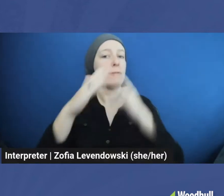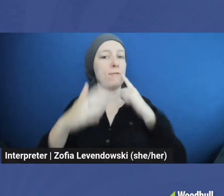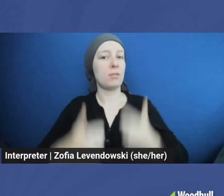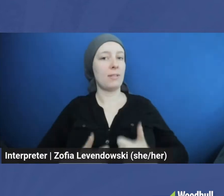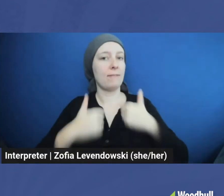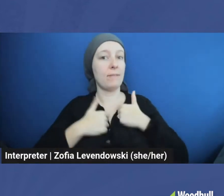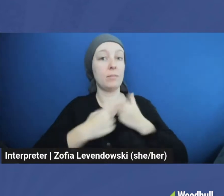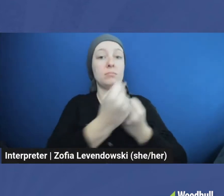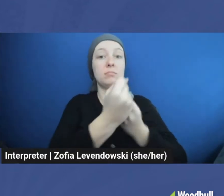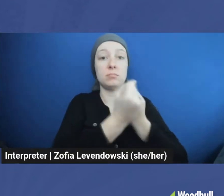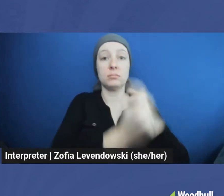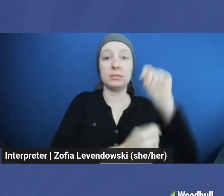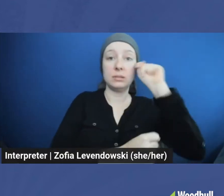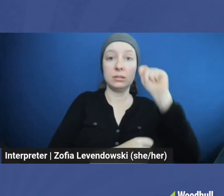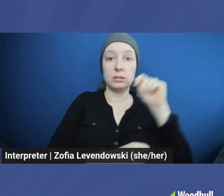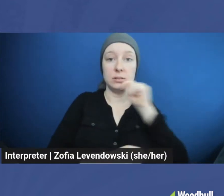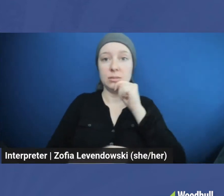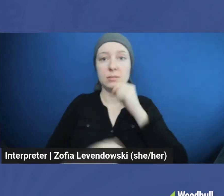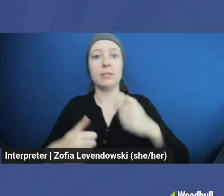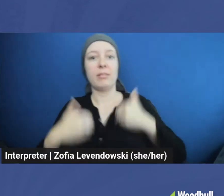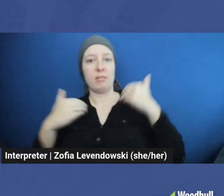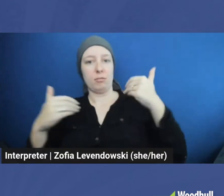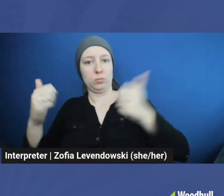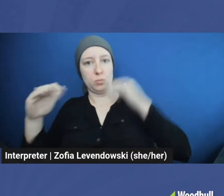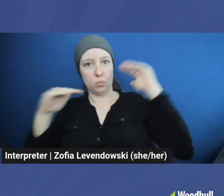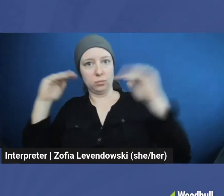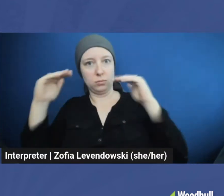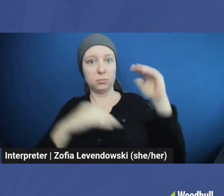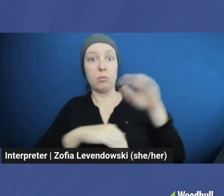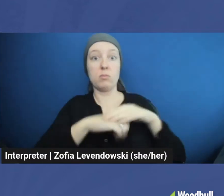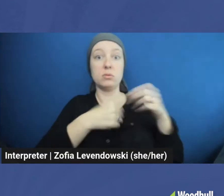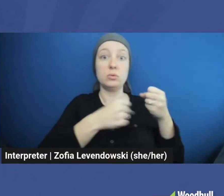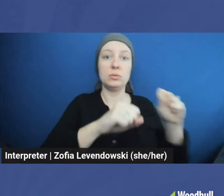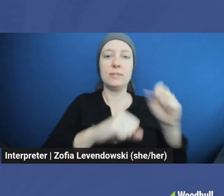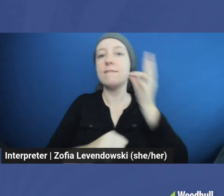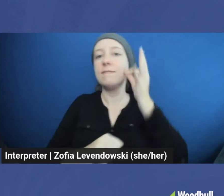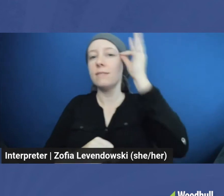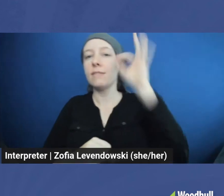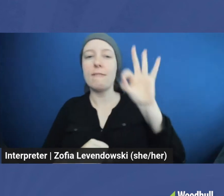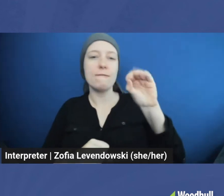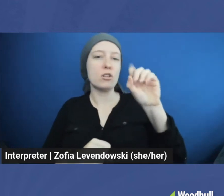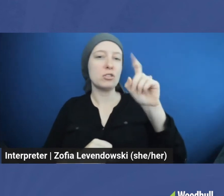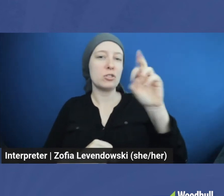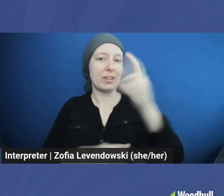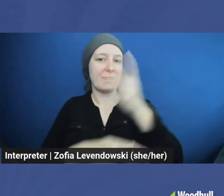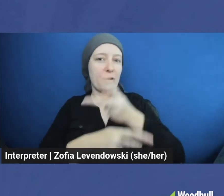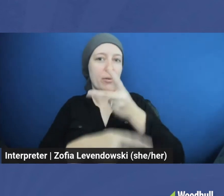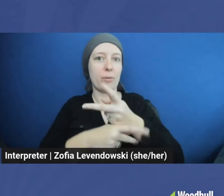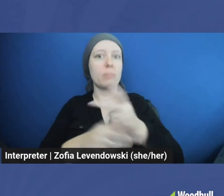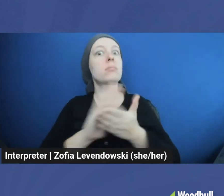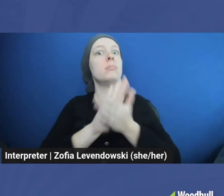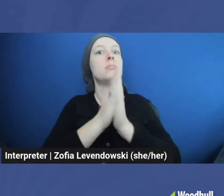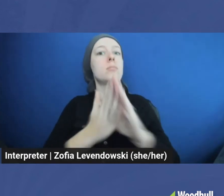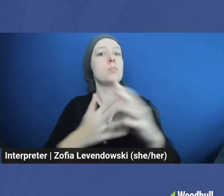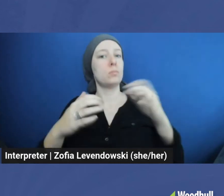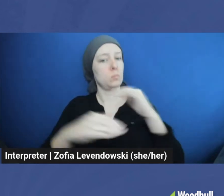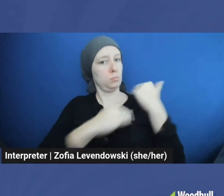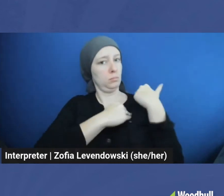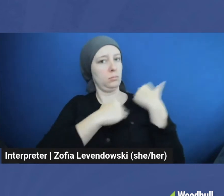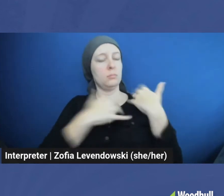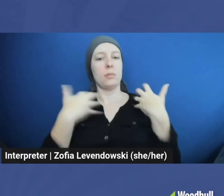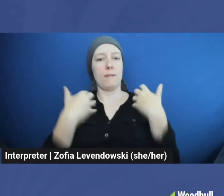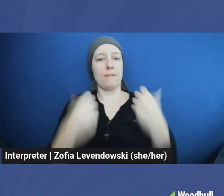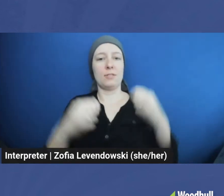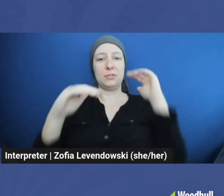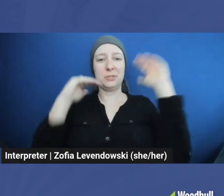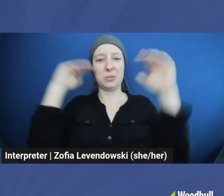teens and young adults on the street and foster care in becoming responsible and confident adults. Tatiana wears